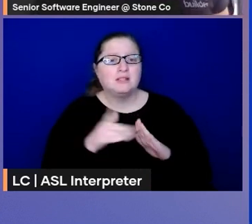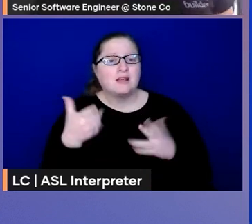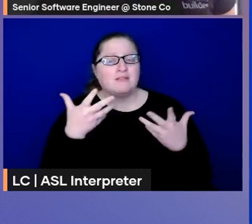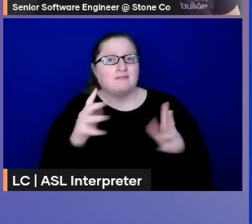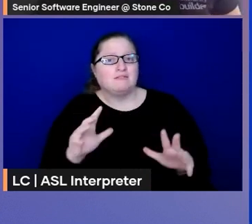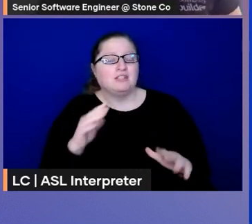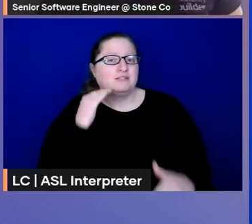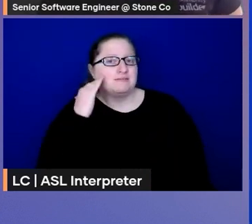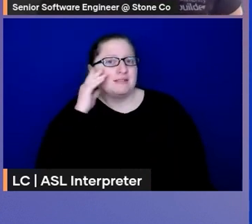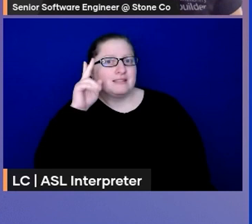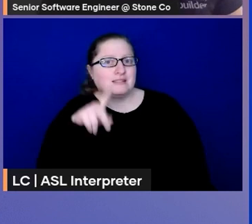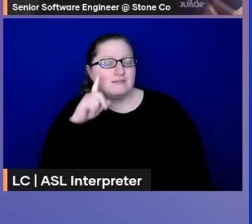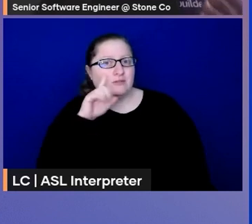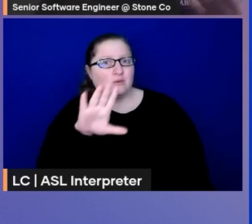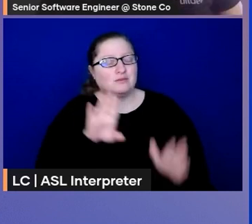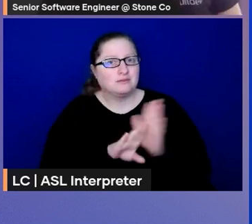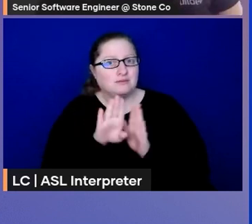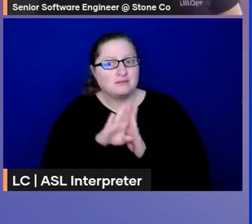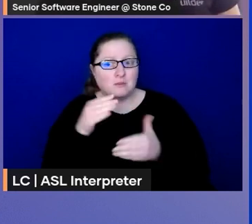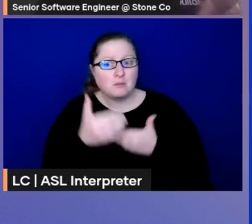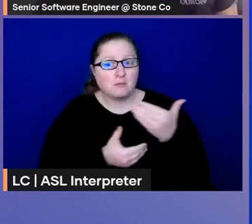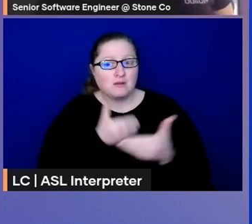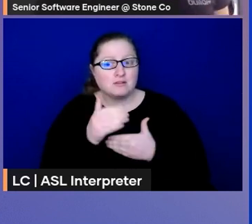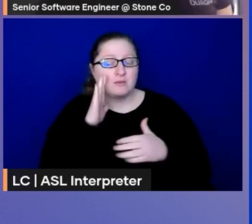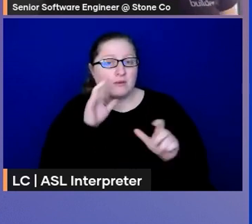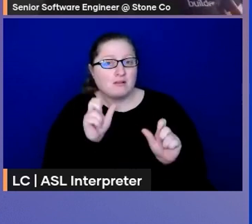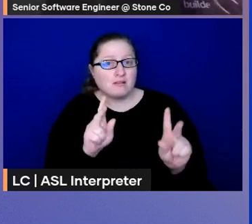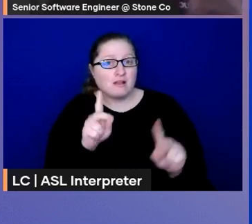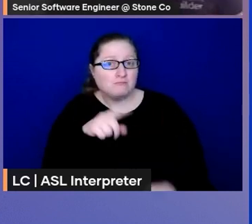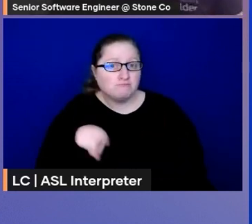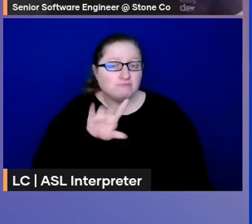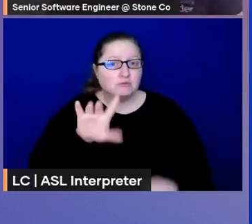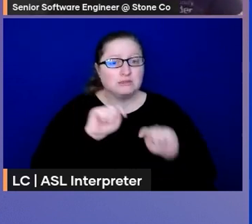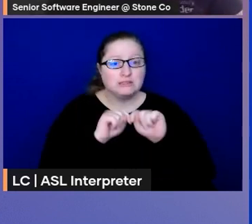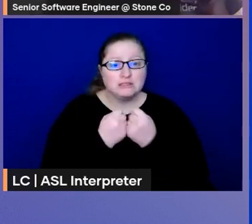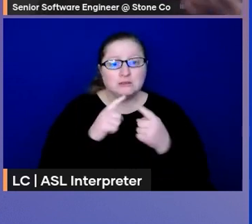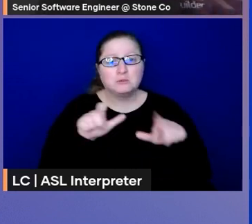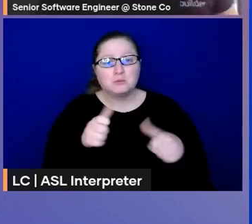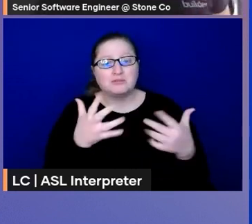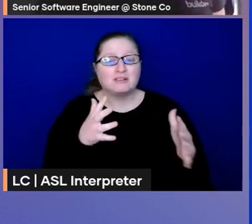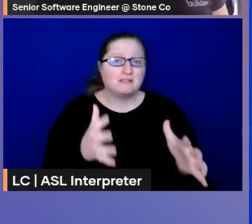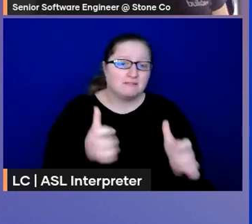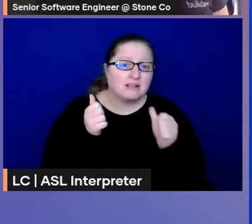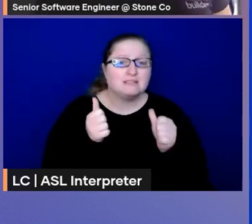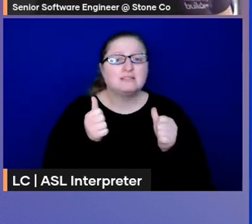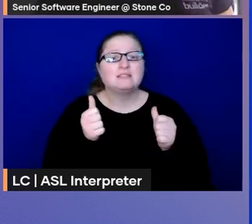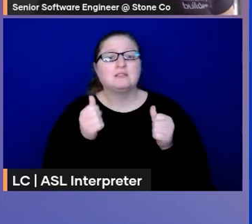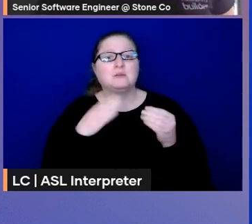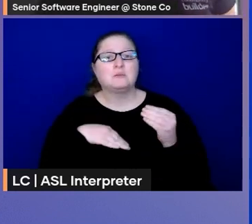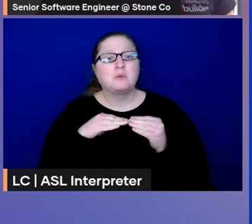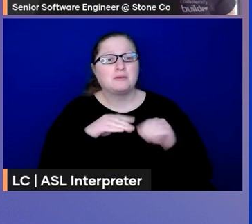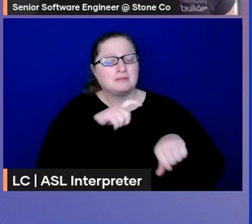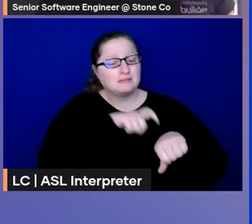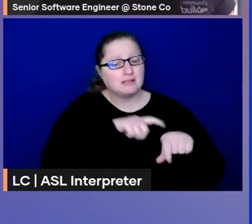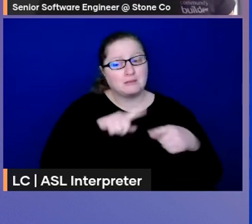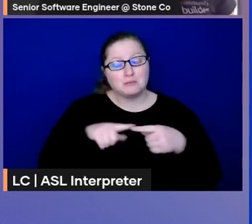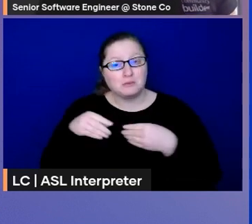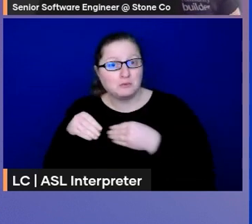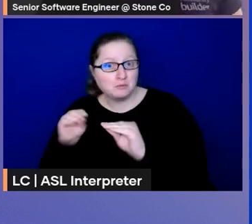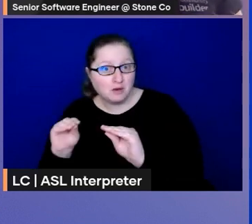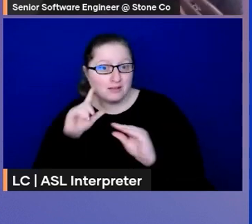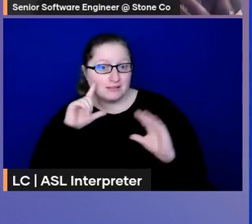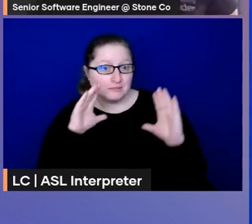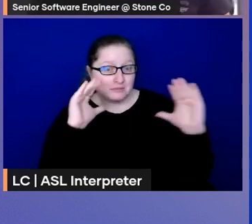development process. It allows you and your team to deliver faster, achieving the time to market expected for the product,